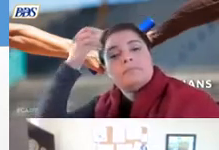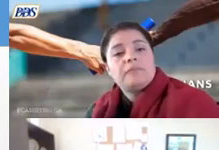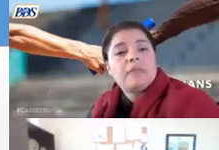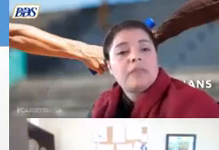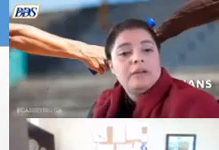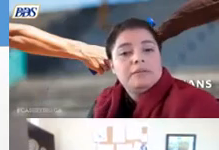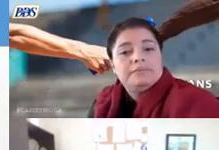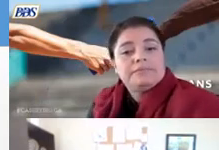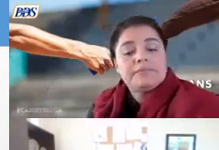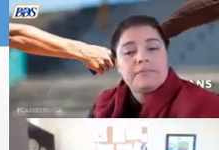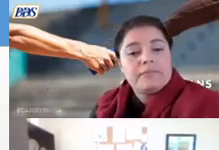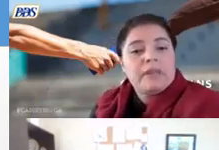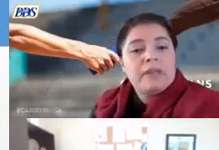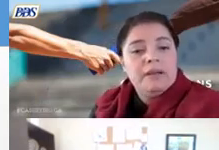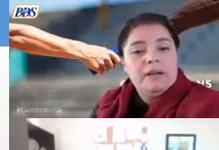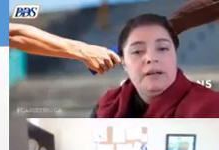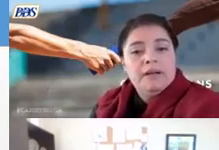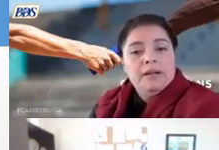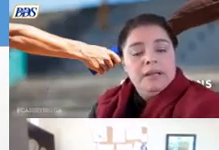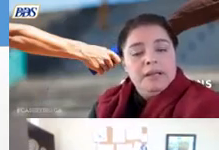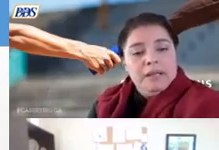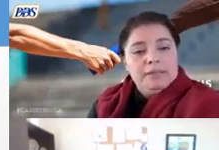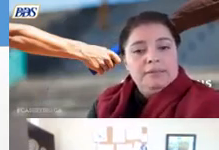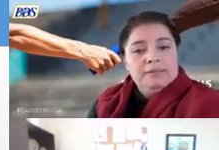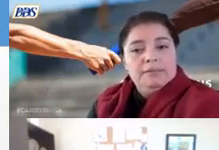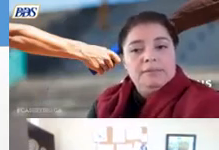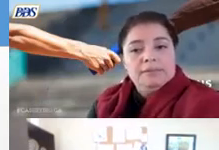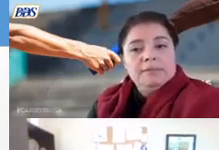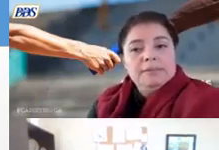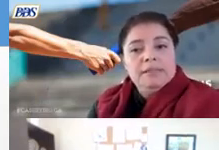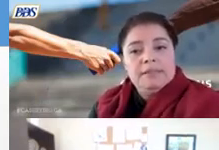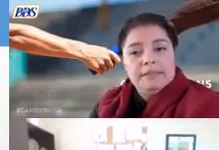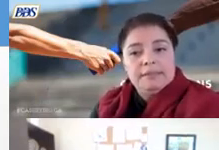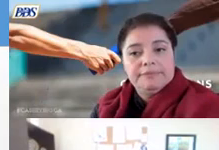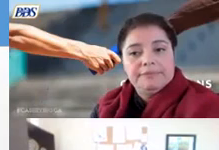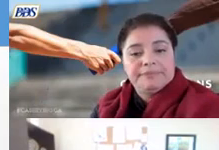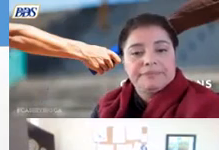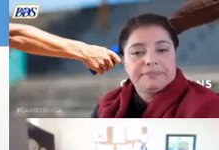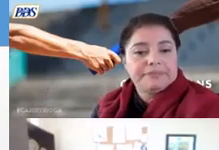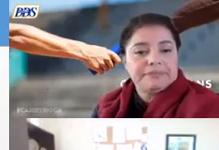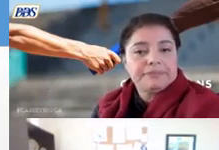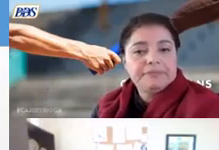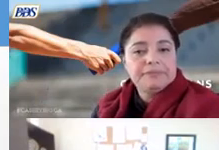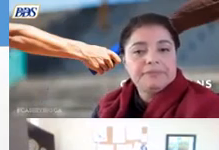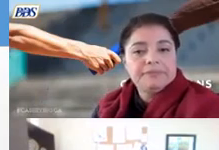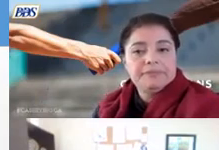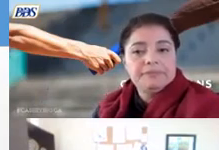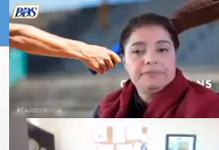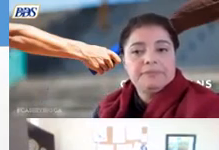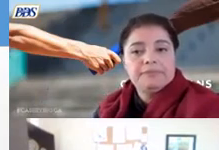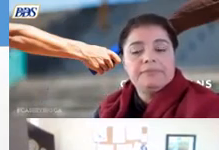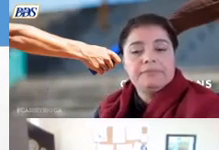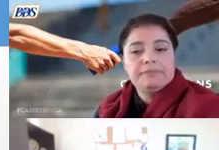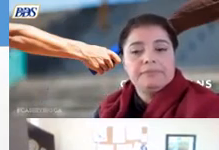alta's total overall budget we do see a much more equitable distribution of service access uh for this